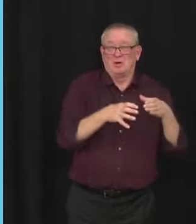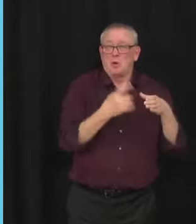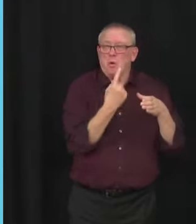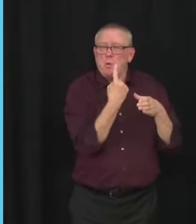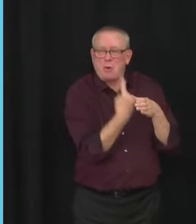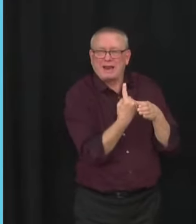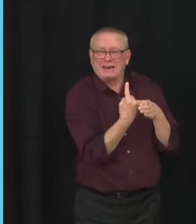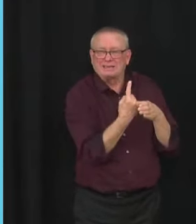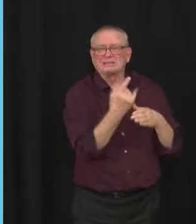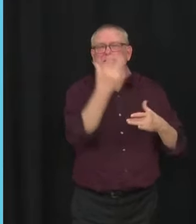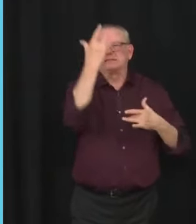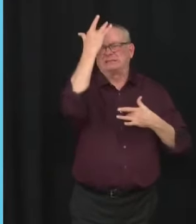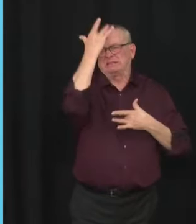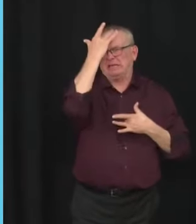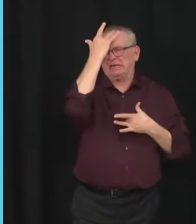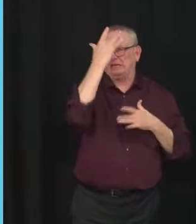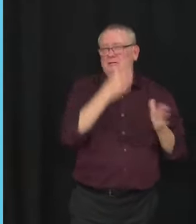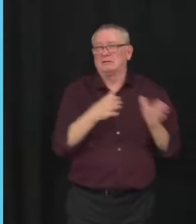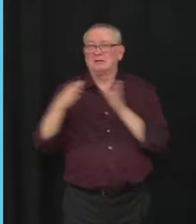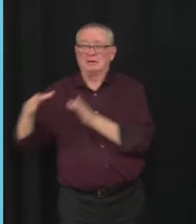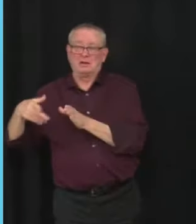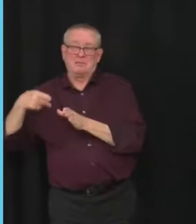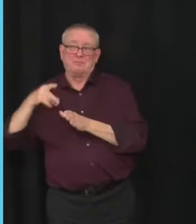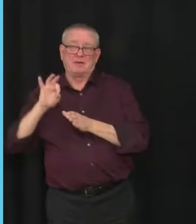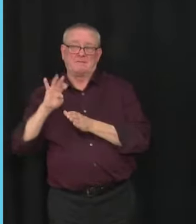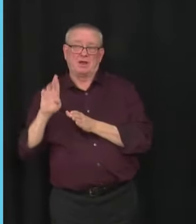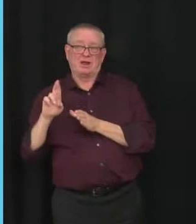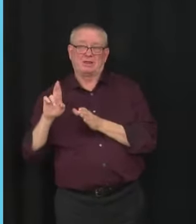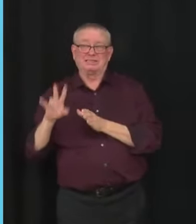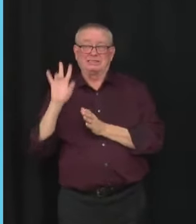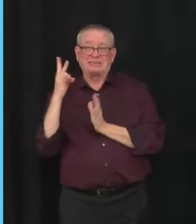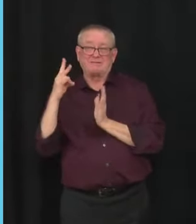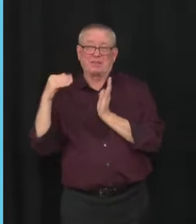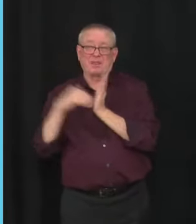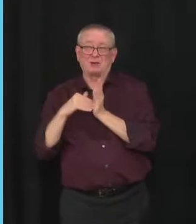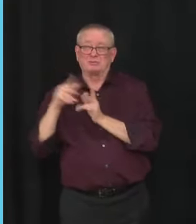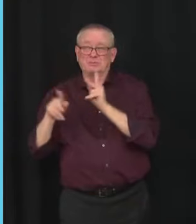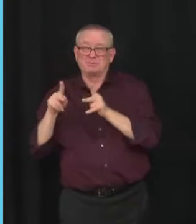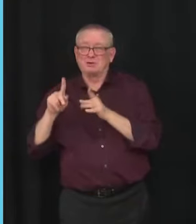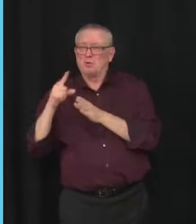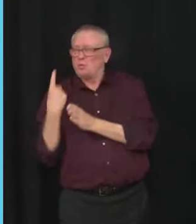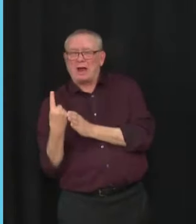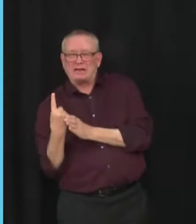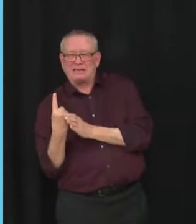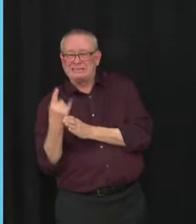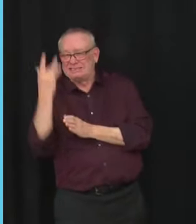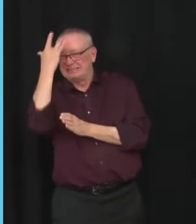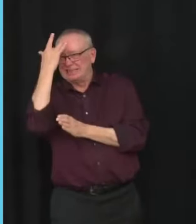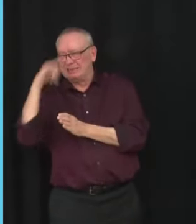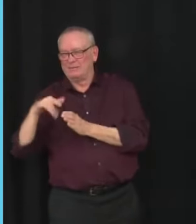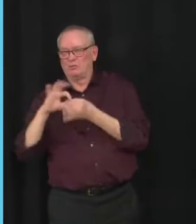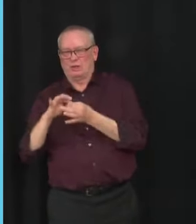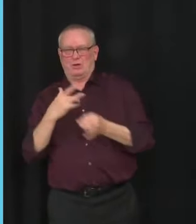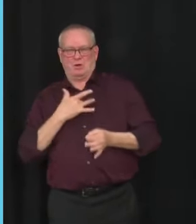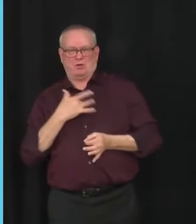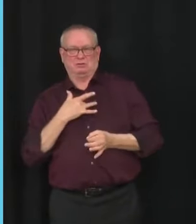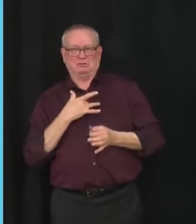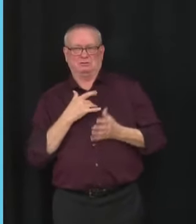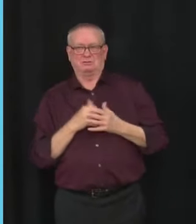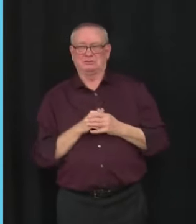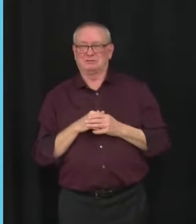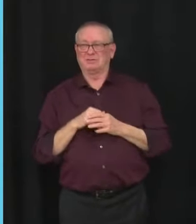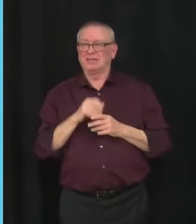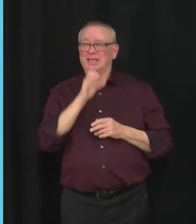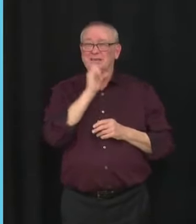,000 second doses with Moderna. Risks following vaccination are even lower for those age 18 to